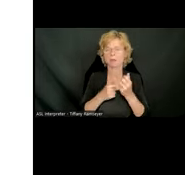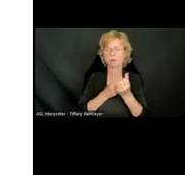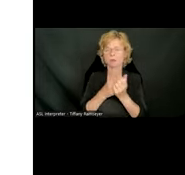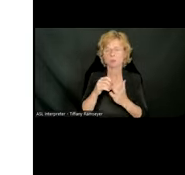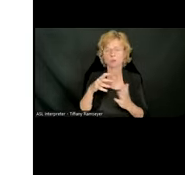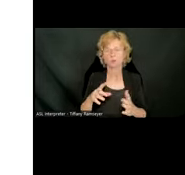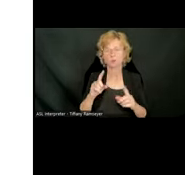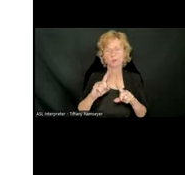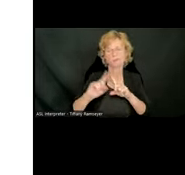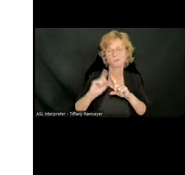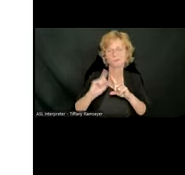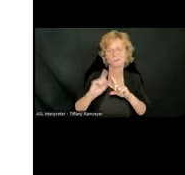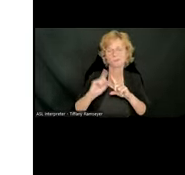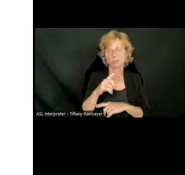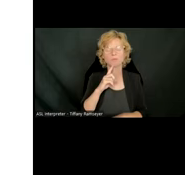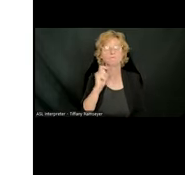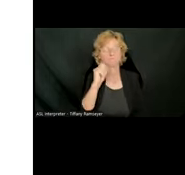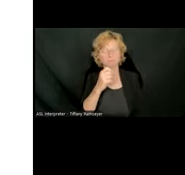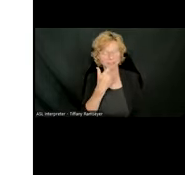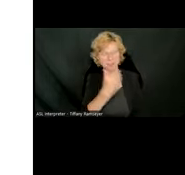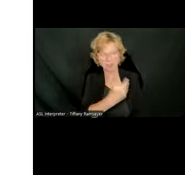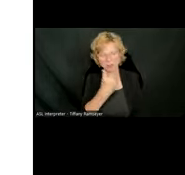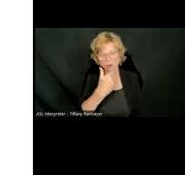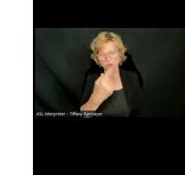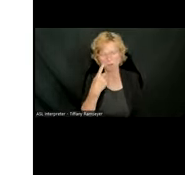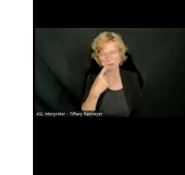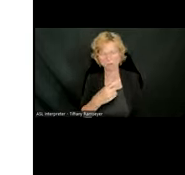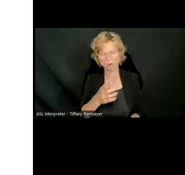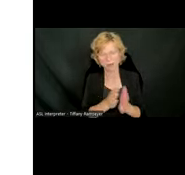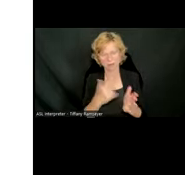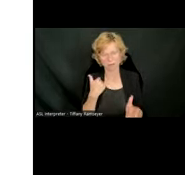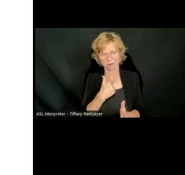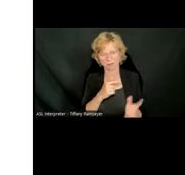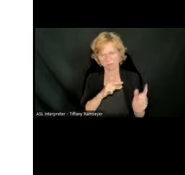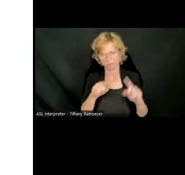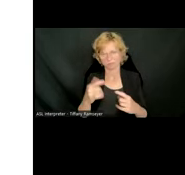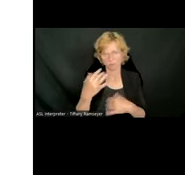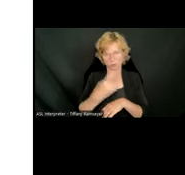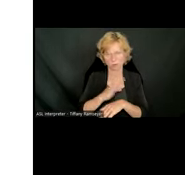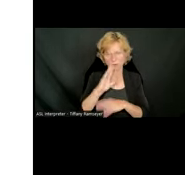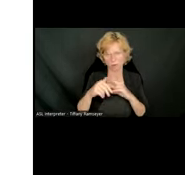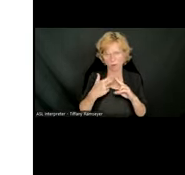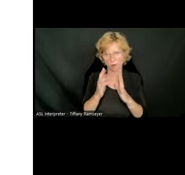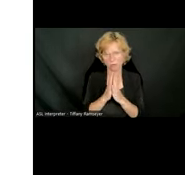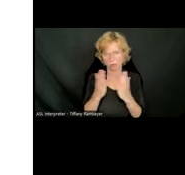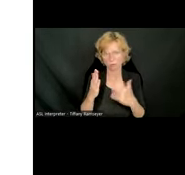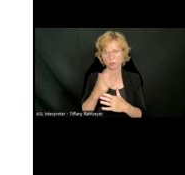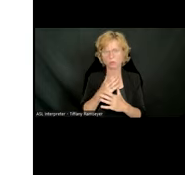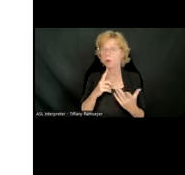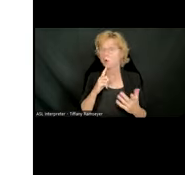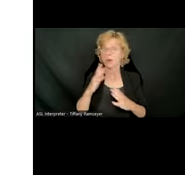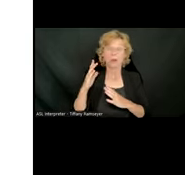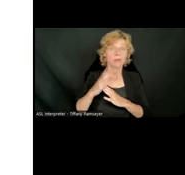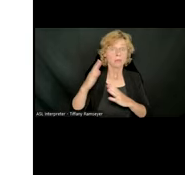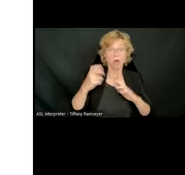Absolutely. So thank you both Ellery and Tina for having us here today to talk about Bookshare. The main problem we're working to solve is